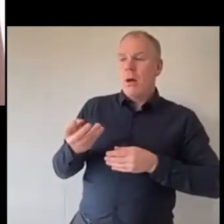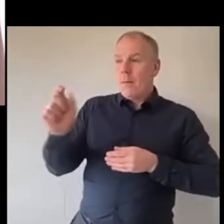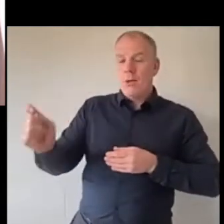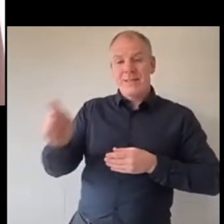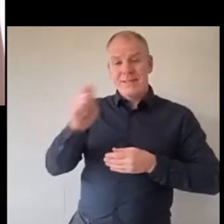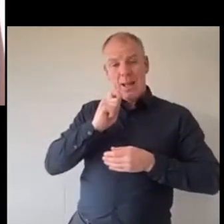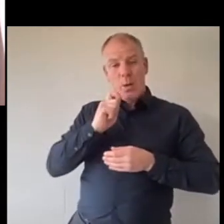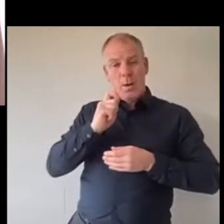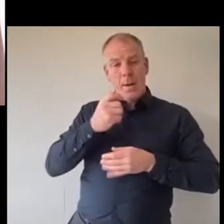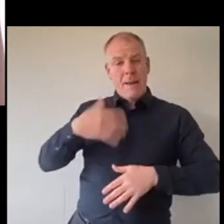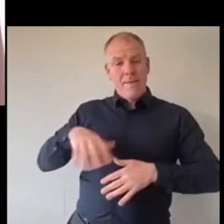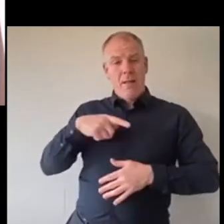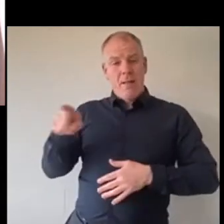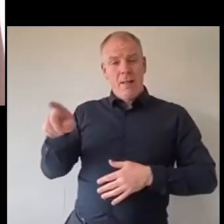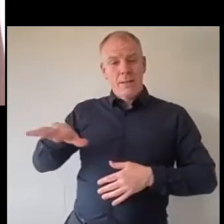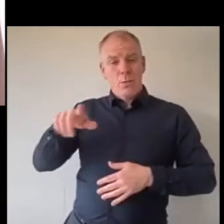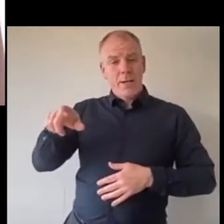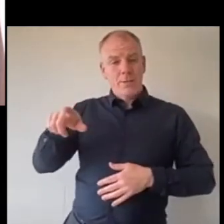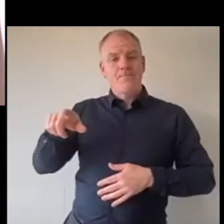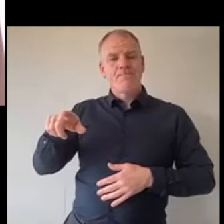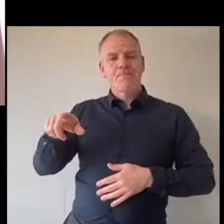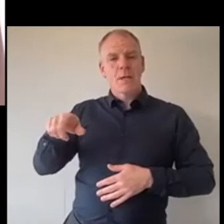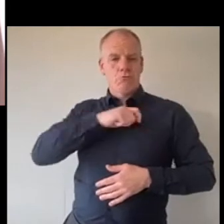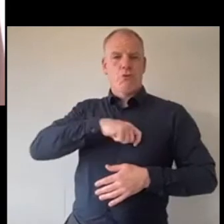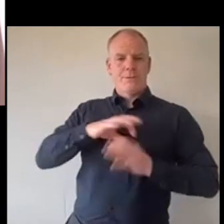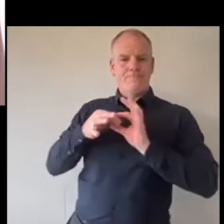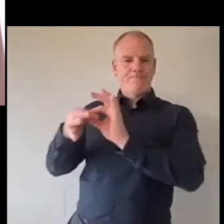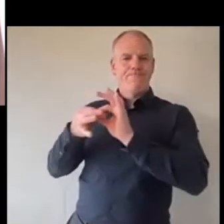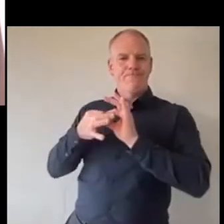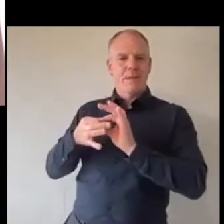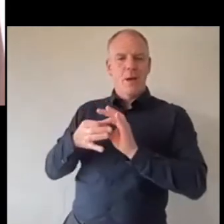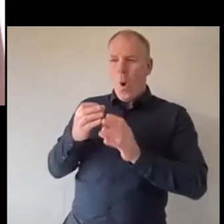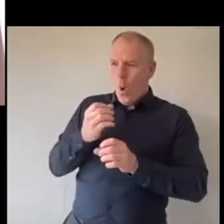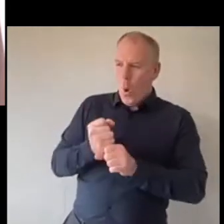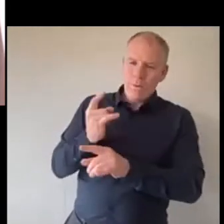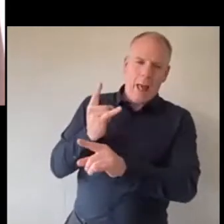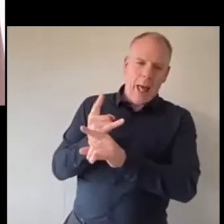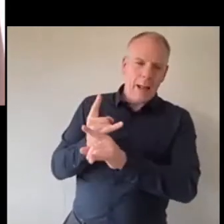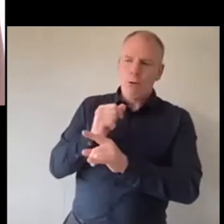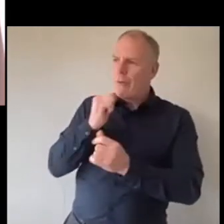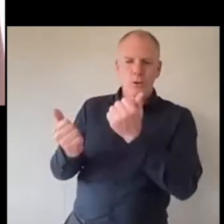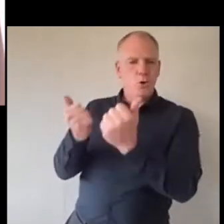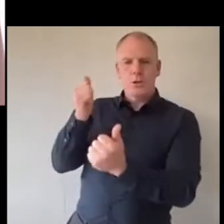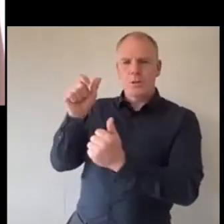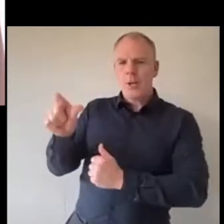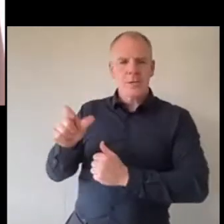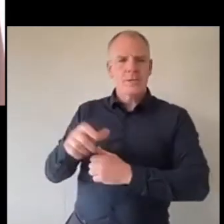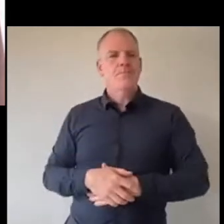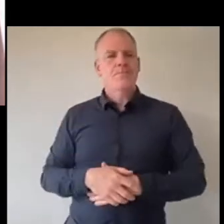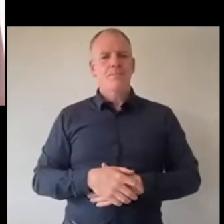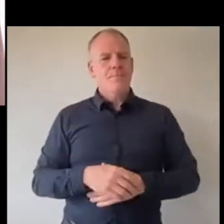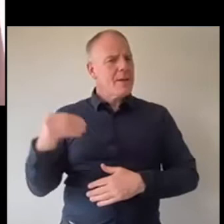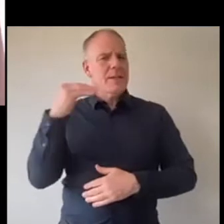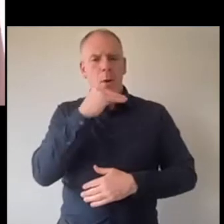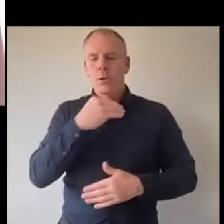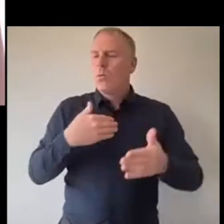hold it protect it don't judge that's key and that's the key no matter what psychologist background or